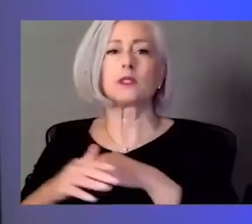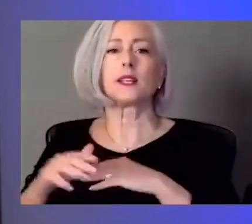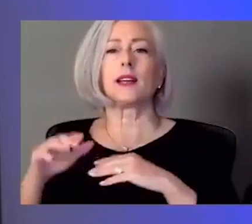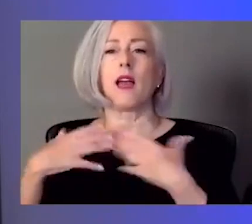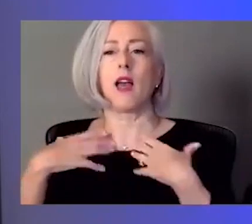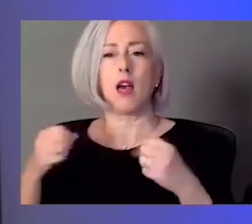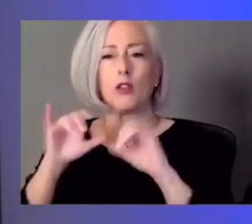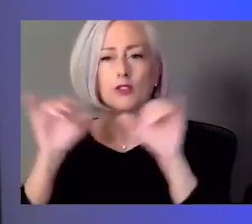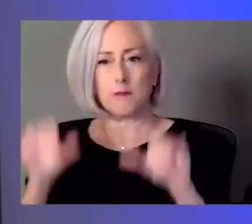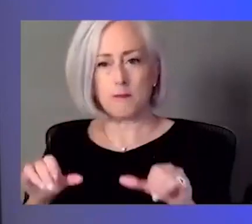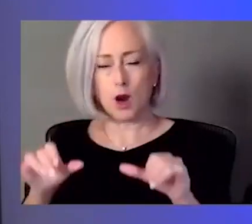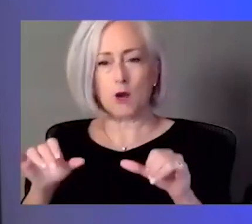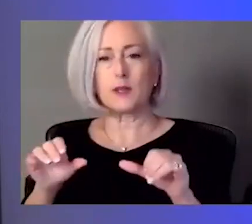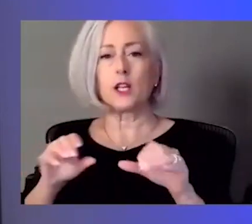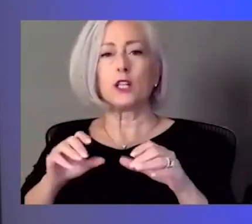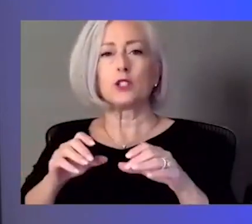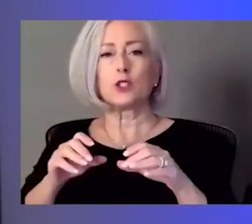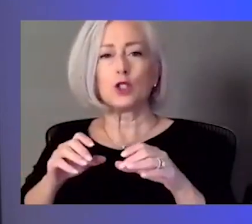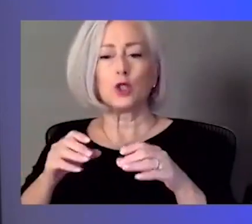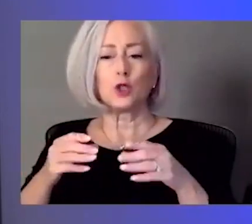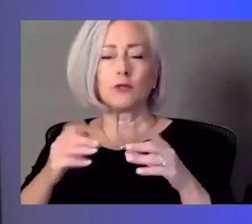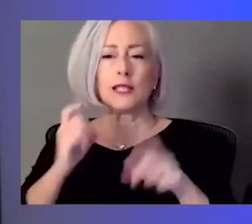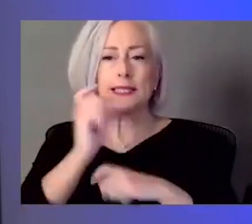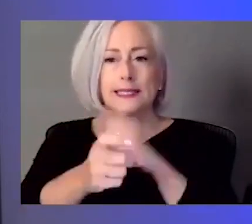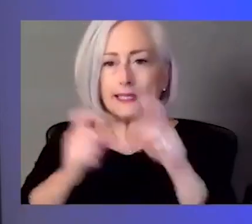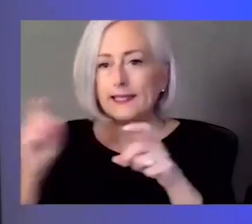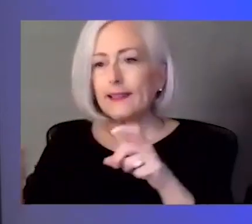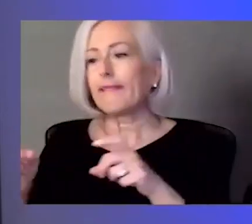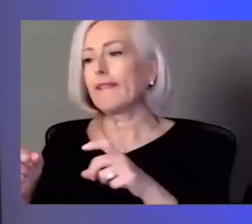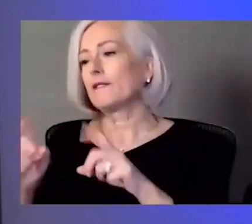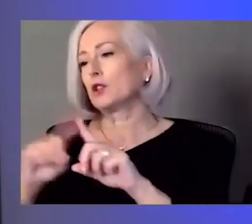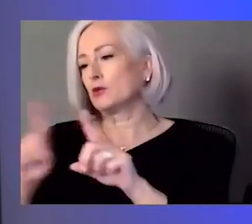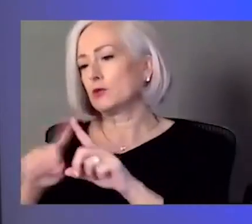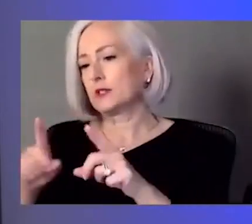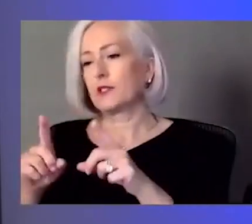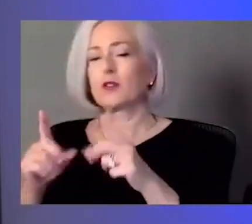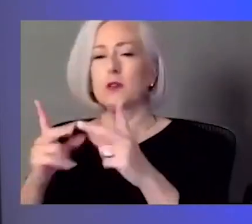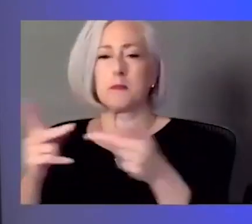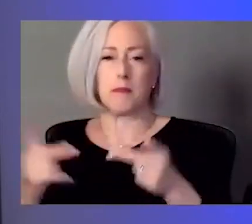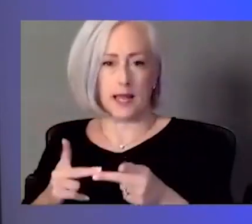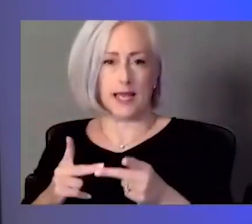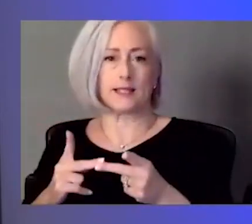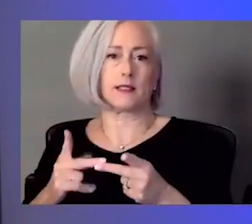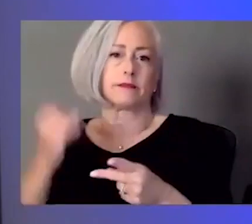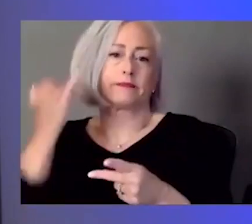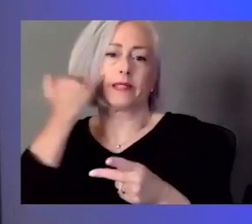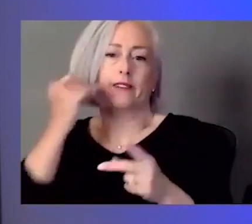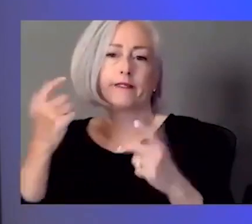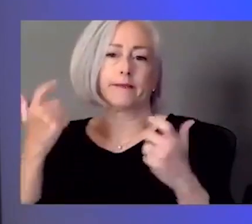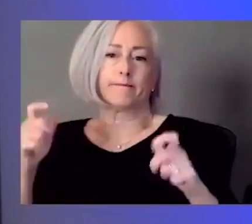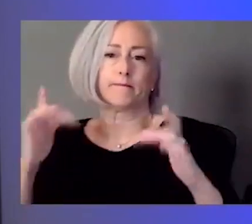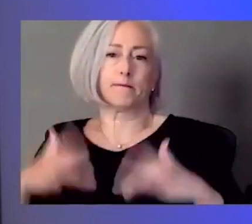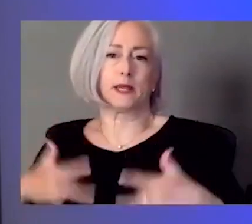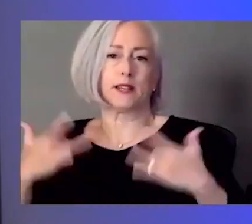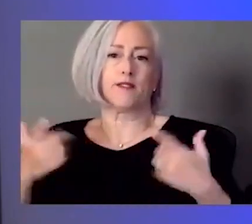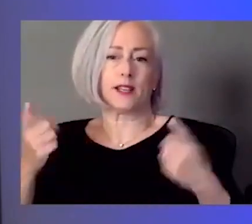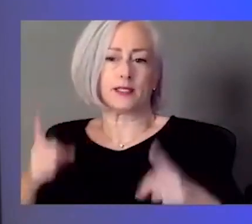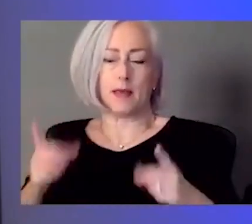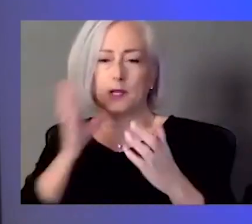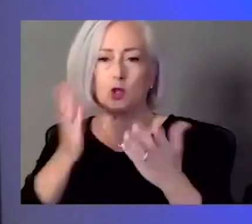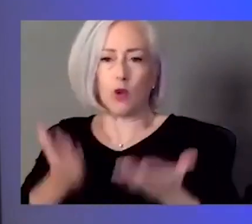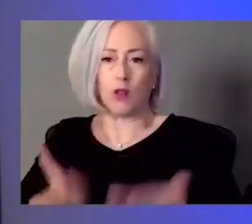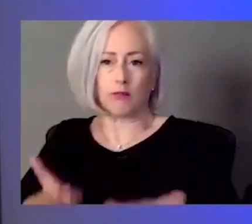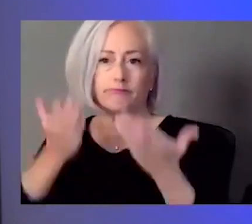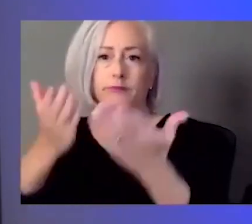be running short or if there's big events that are coming, um, to try and get those, um, off the shelf as soon as possible. You know, our, our